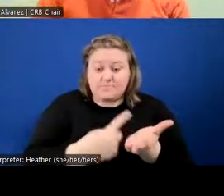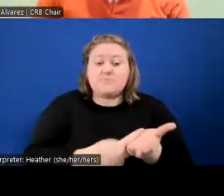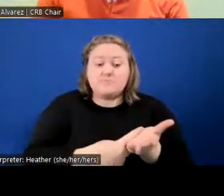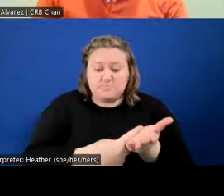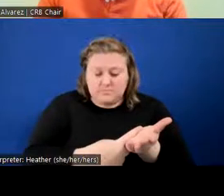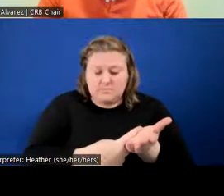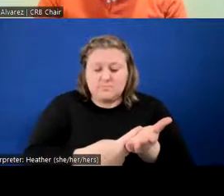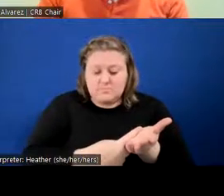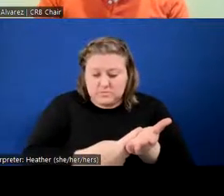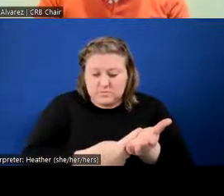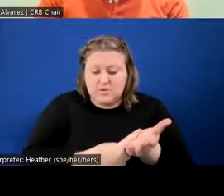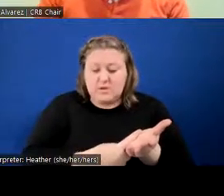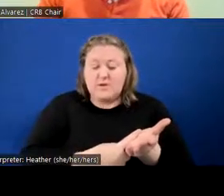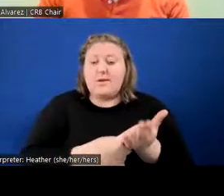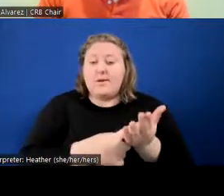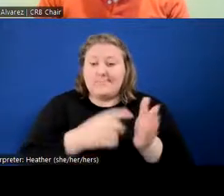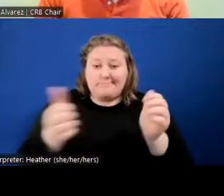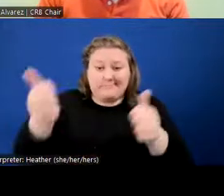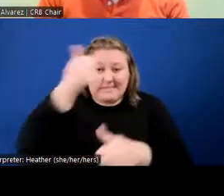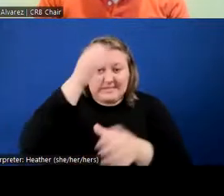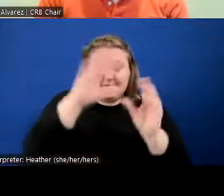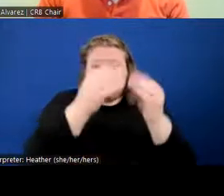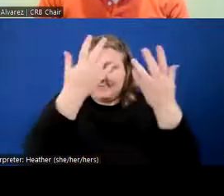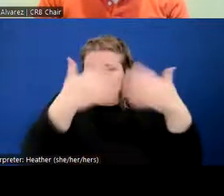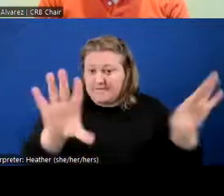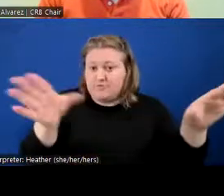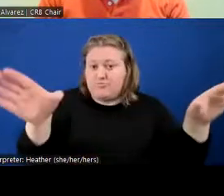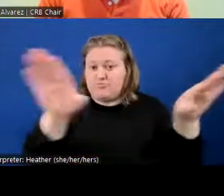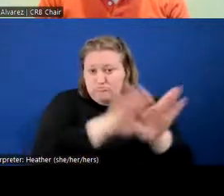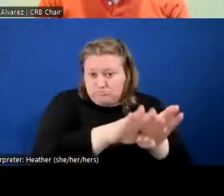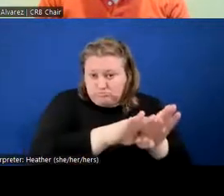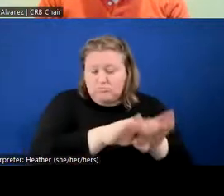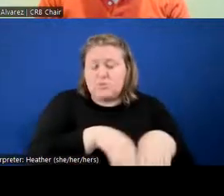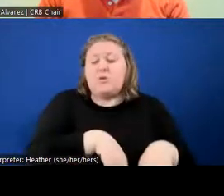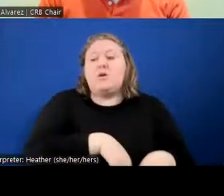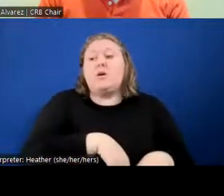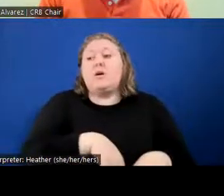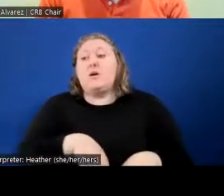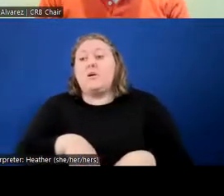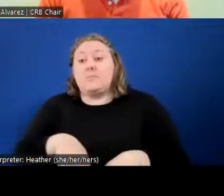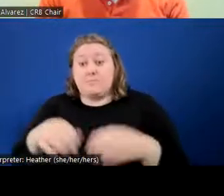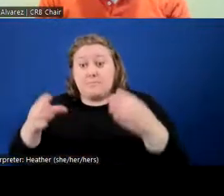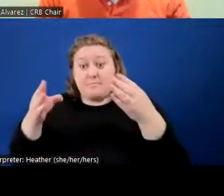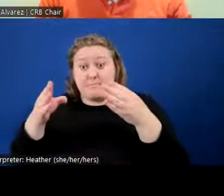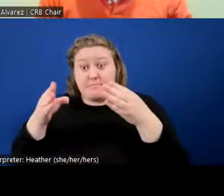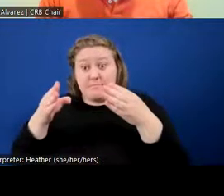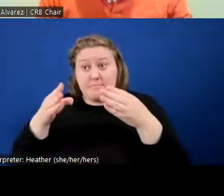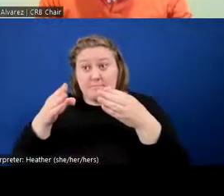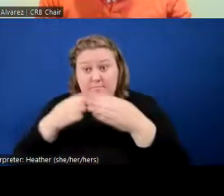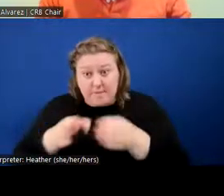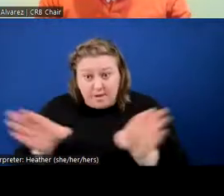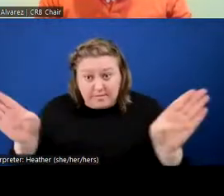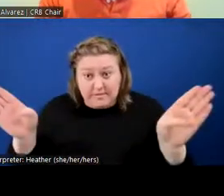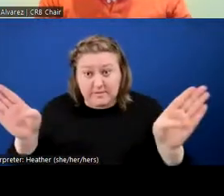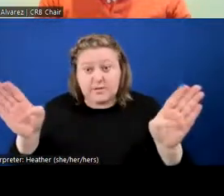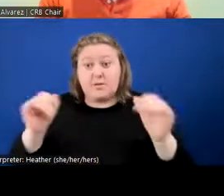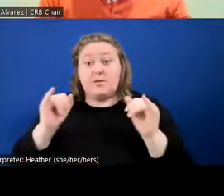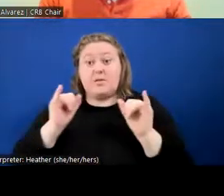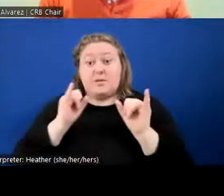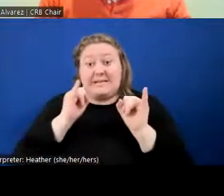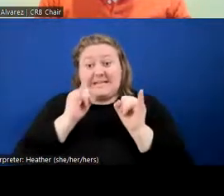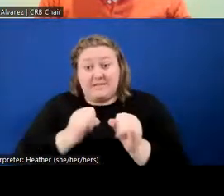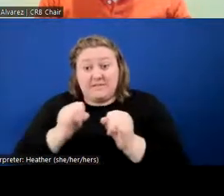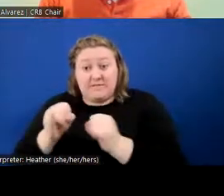and come out of executive session, and they publicly, individually, give an